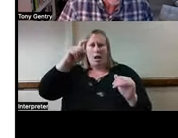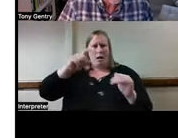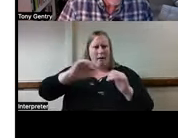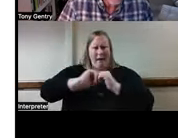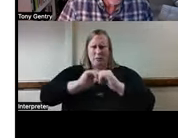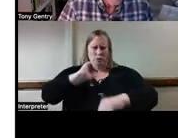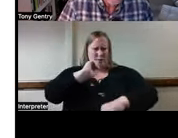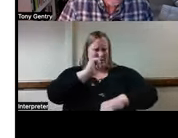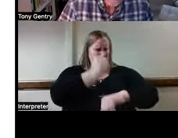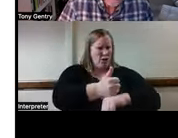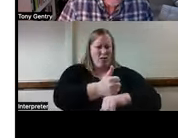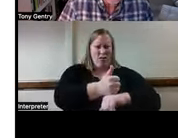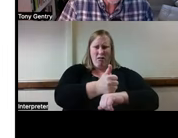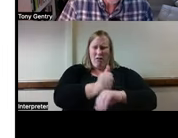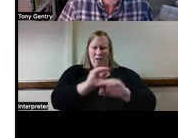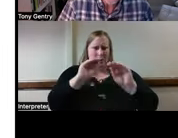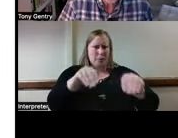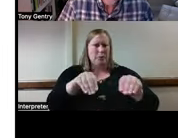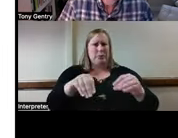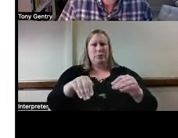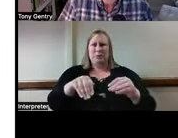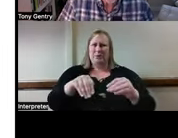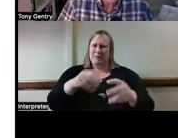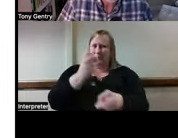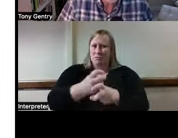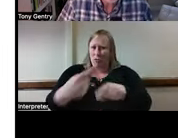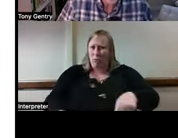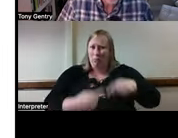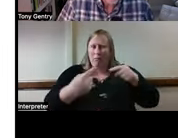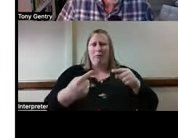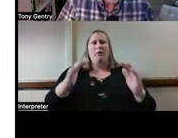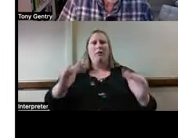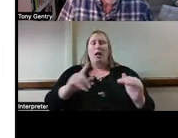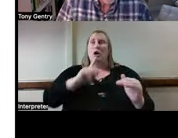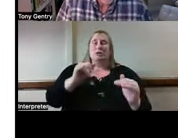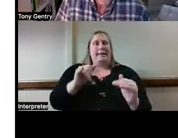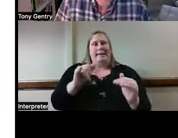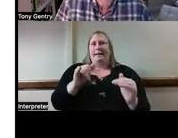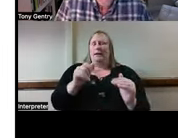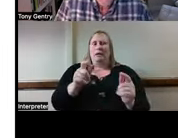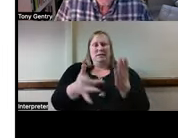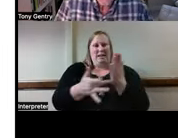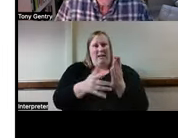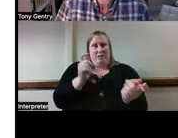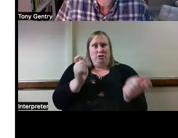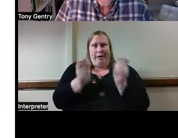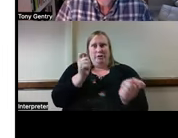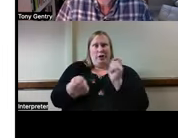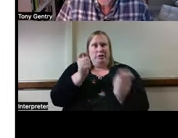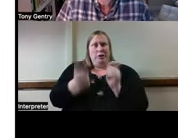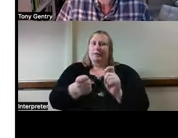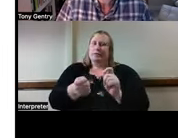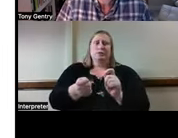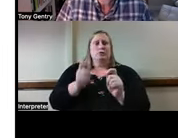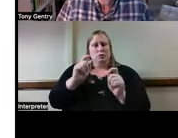the rapid obsolescence and expense of smart home tech, the question of robots substituting for human